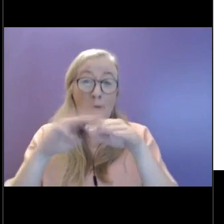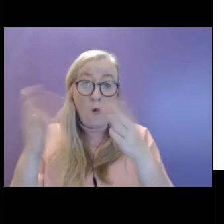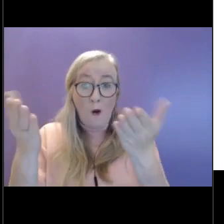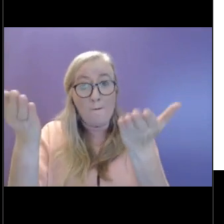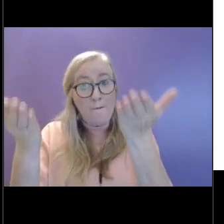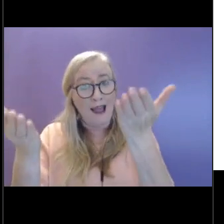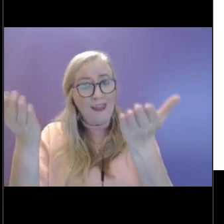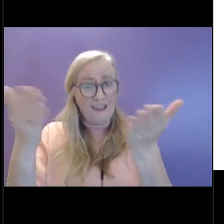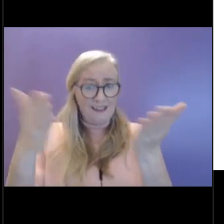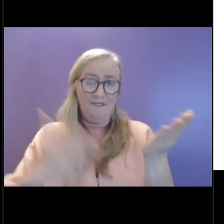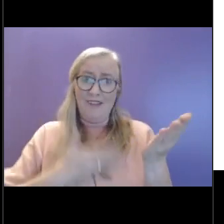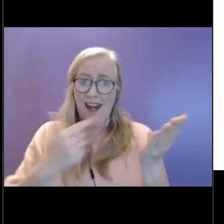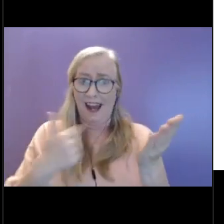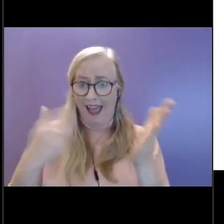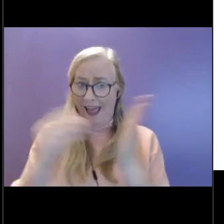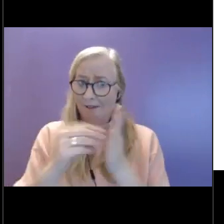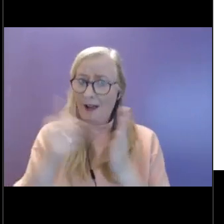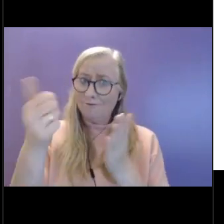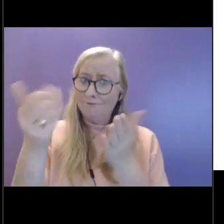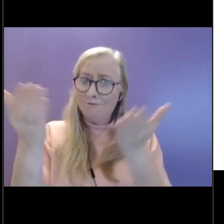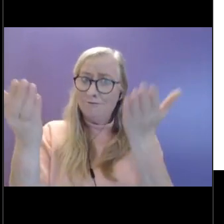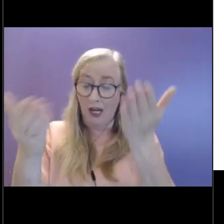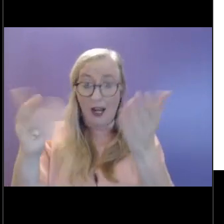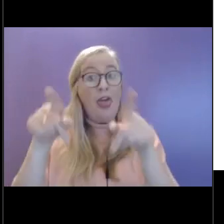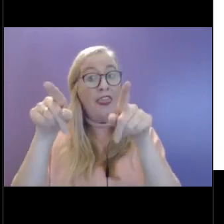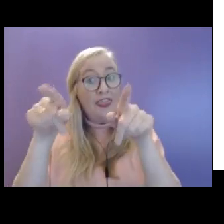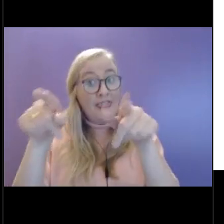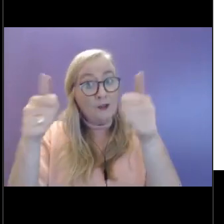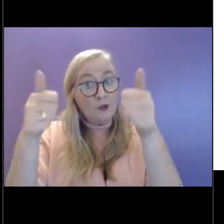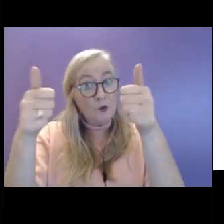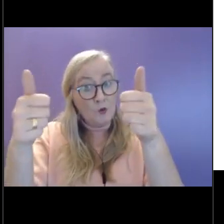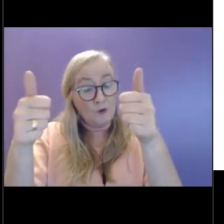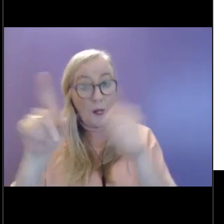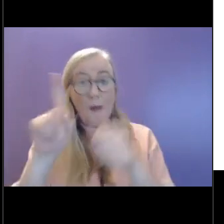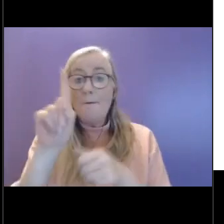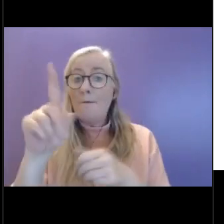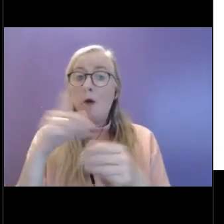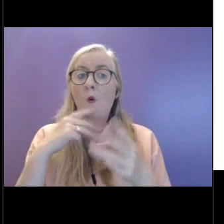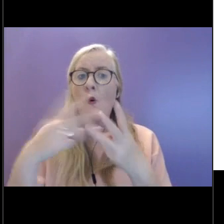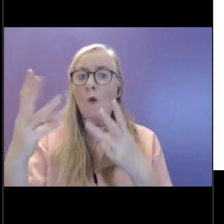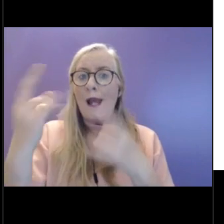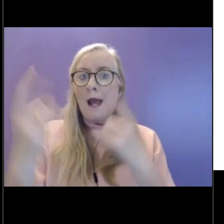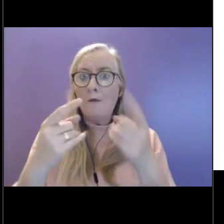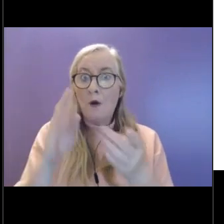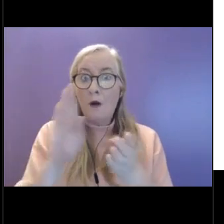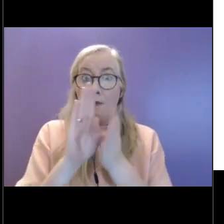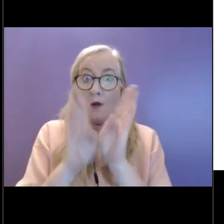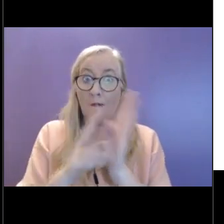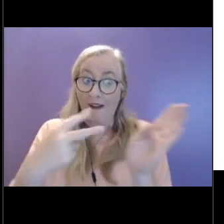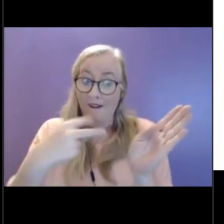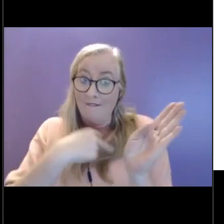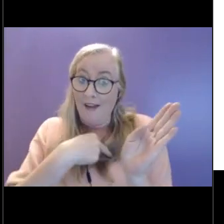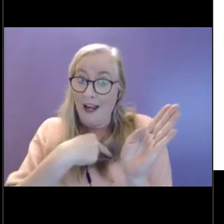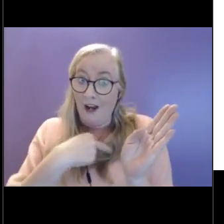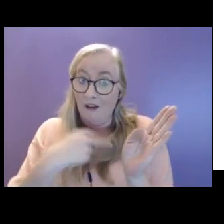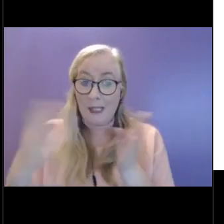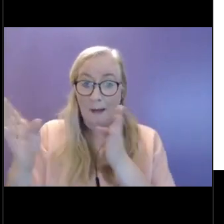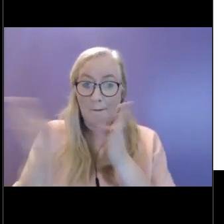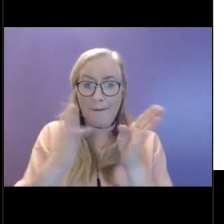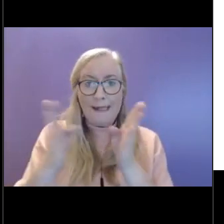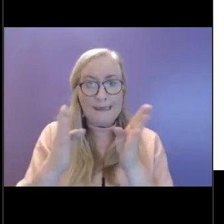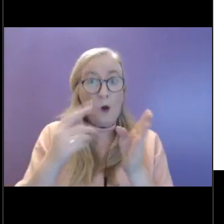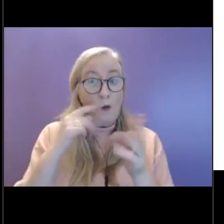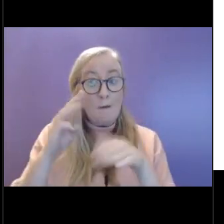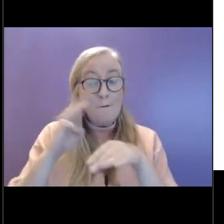have. And that's all well and good. But what happens when we get very, very busy? So as things begin to get